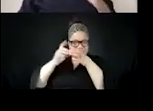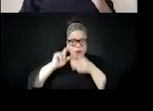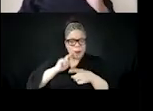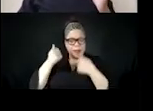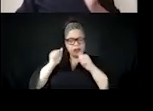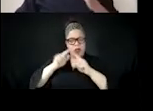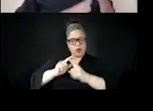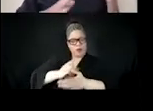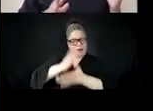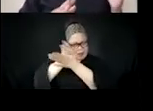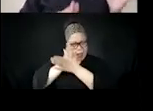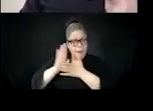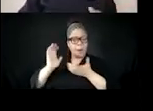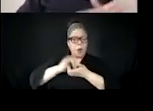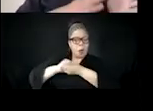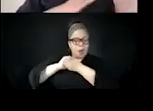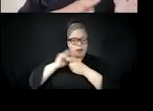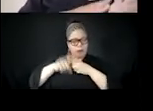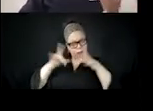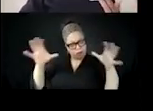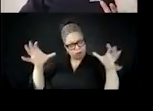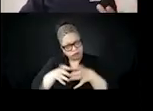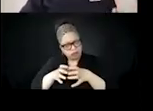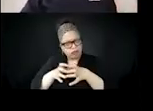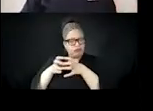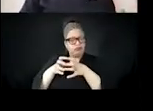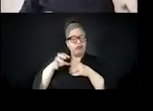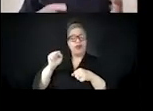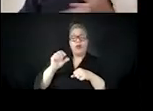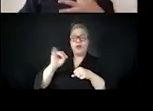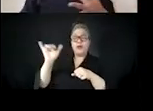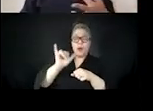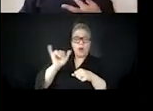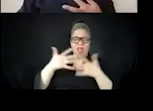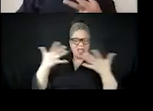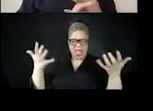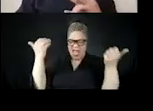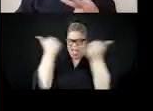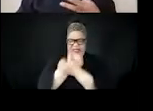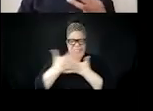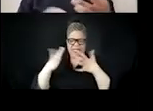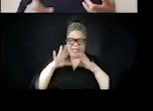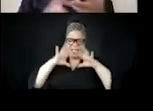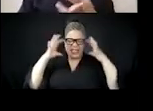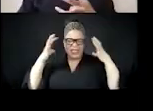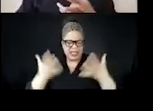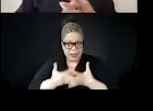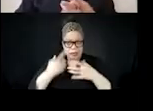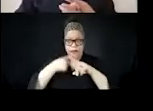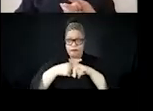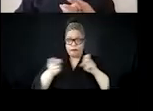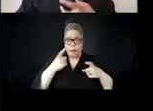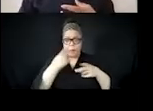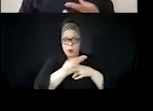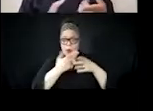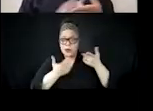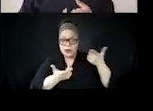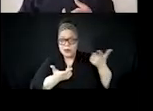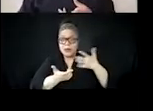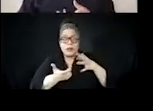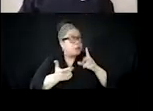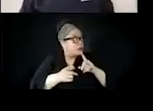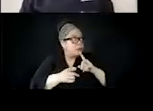um, they used everything from forged correspondence, straight up false media stories, deceitful leaflets,